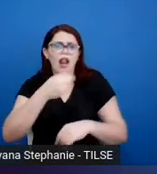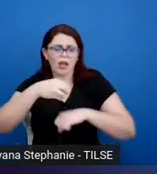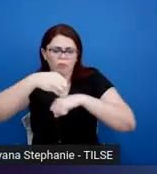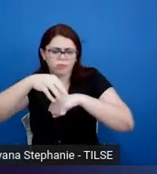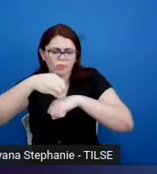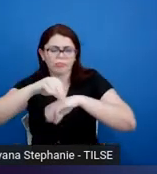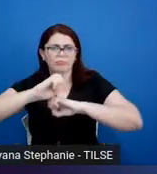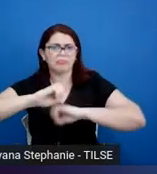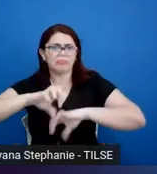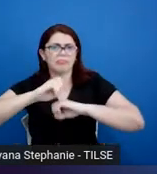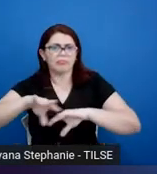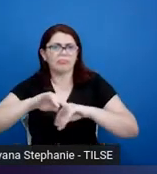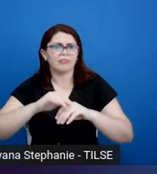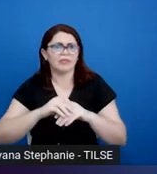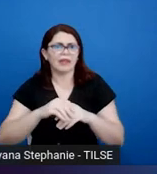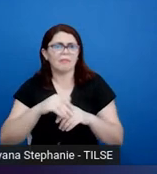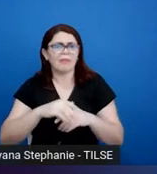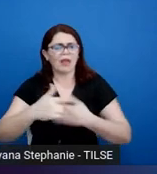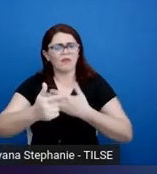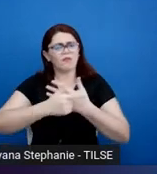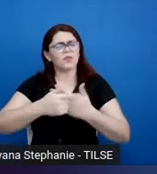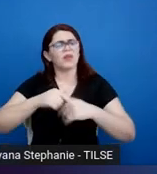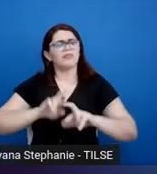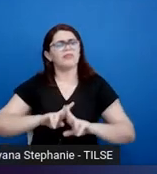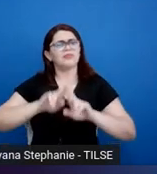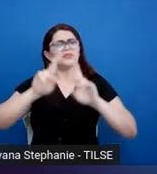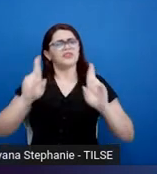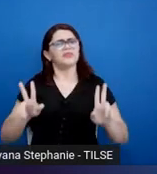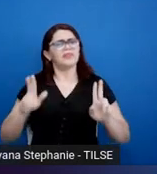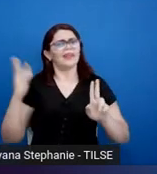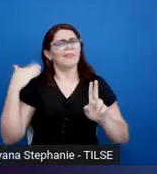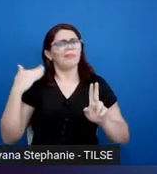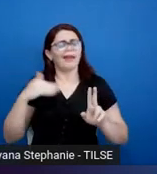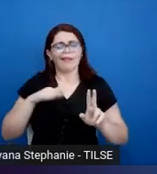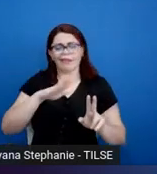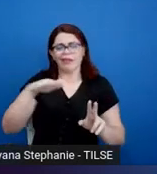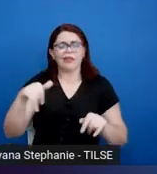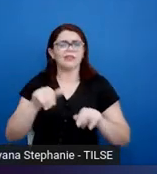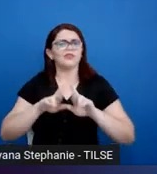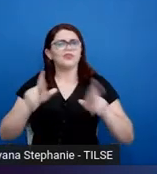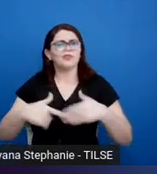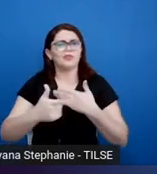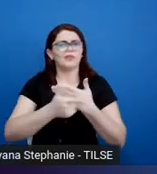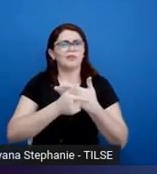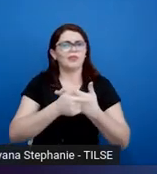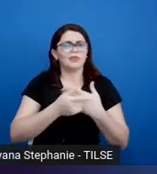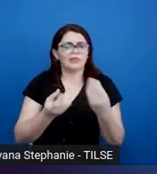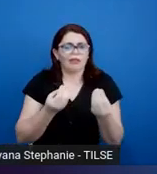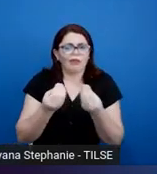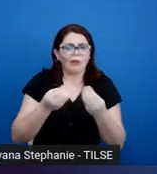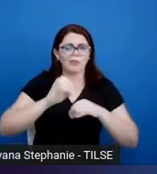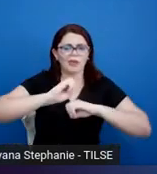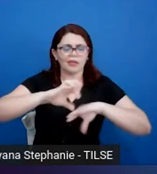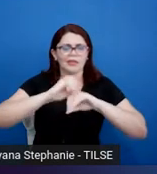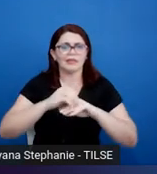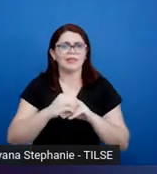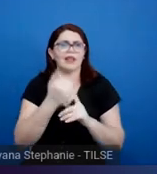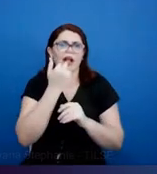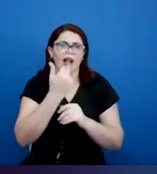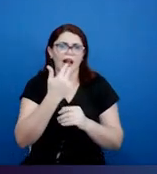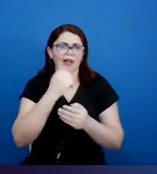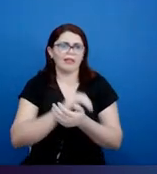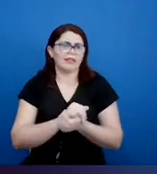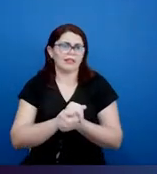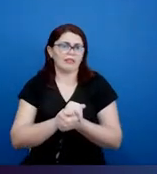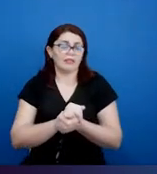the role becomes different than it was when they're little. But I believe that language learning, just like learning